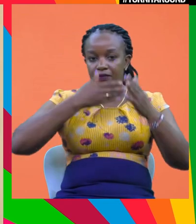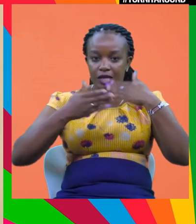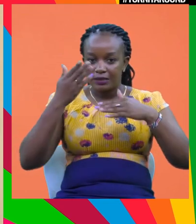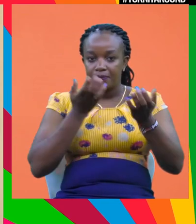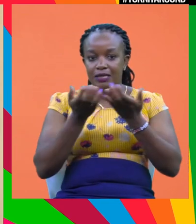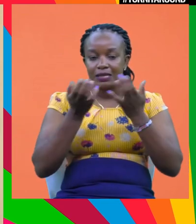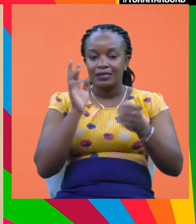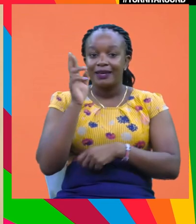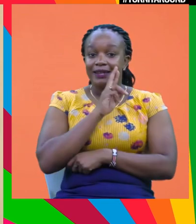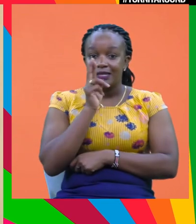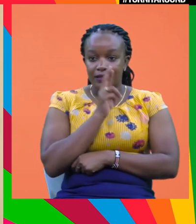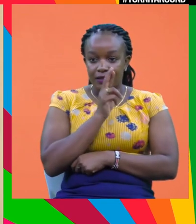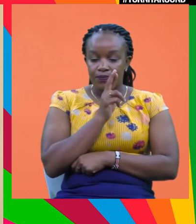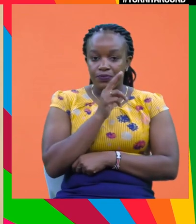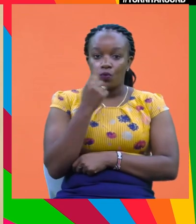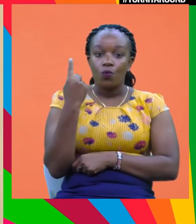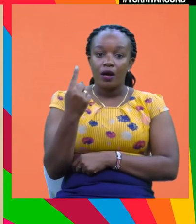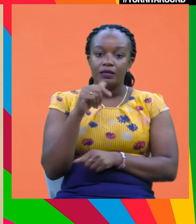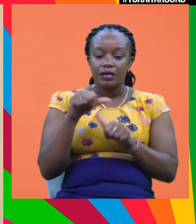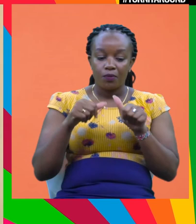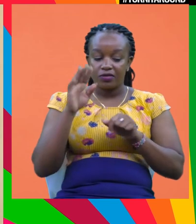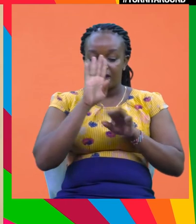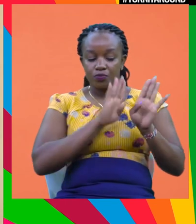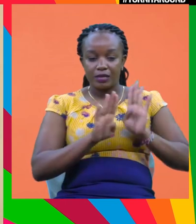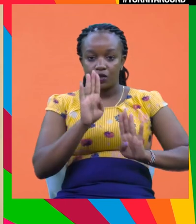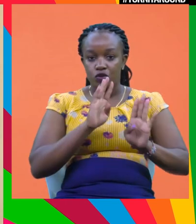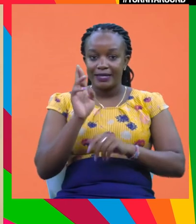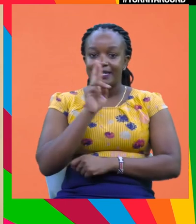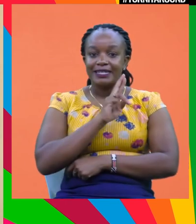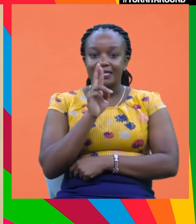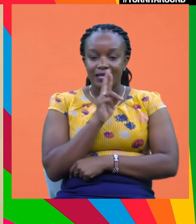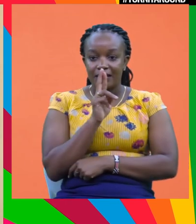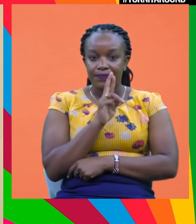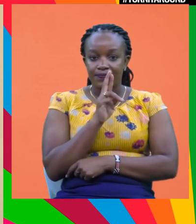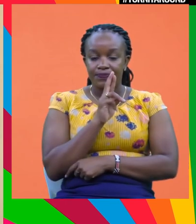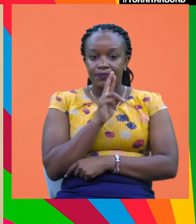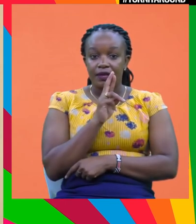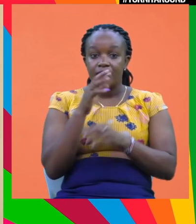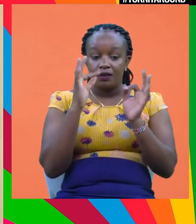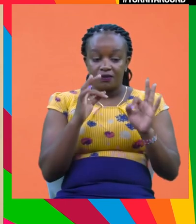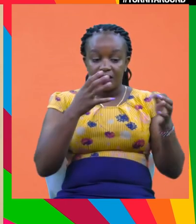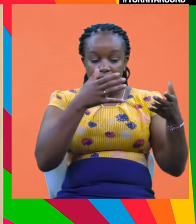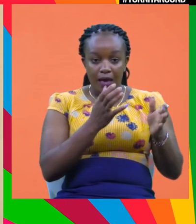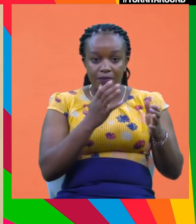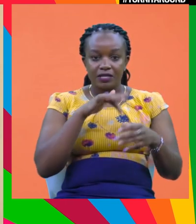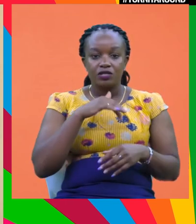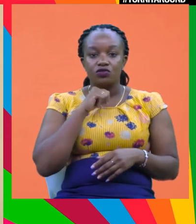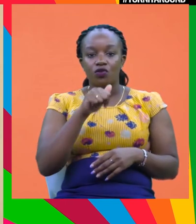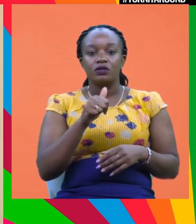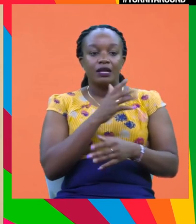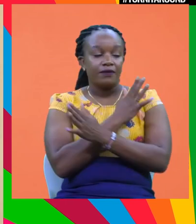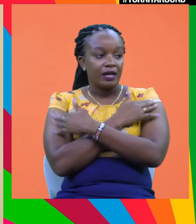risk. One, one obvious is reputation risk, right? I mean, I mean, cause if you're, if, if a company is not so